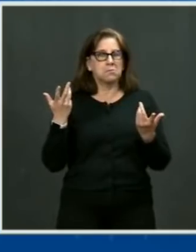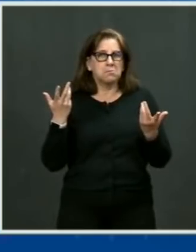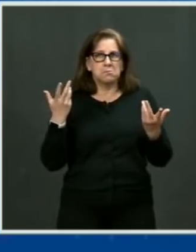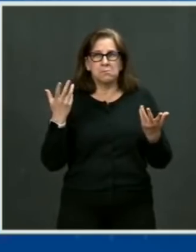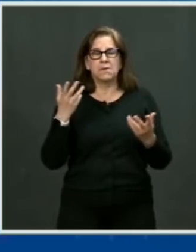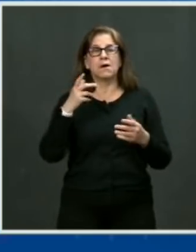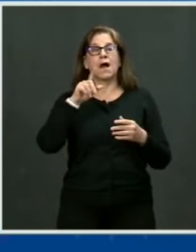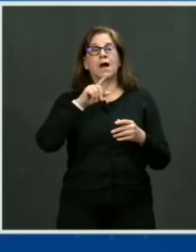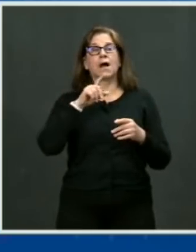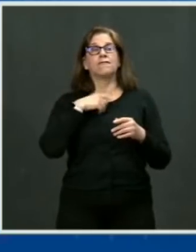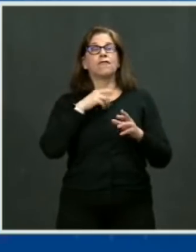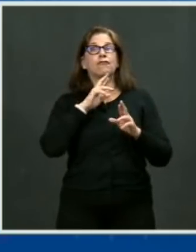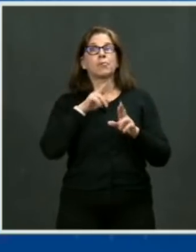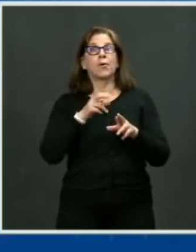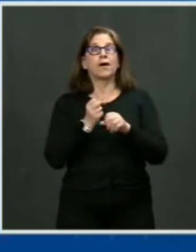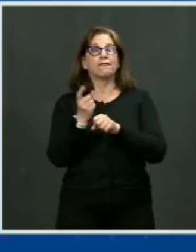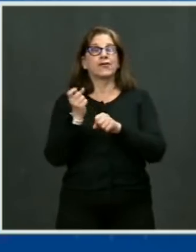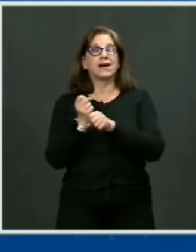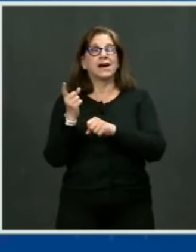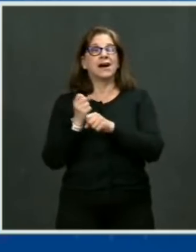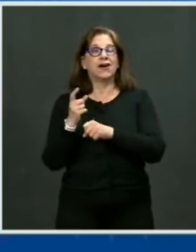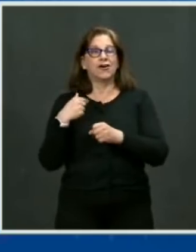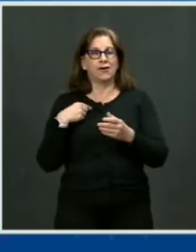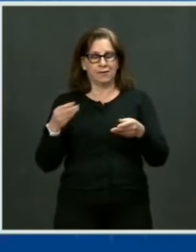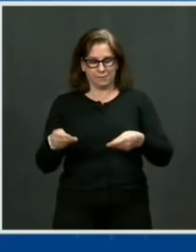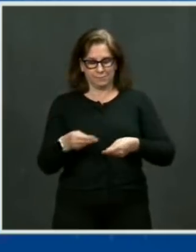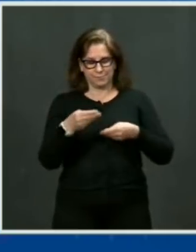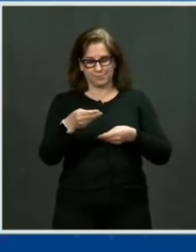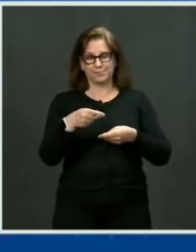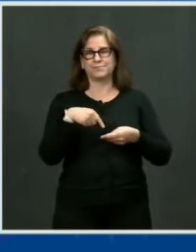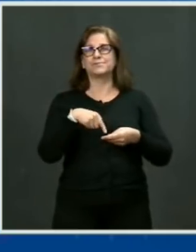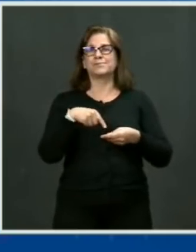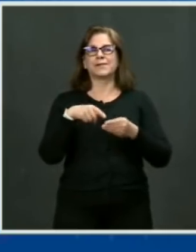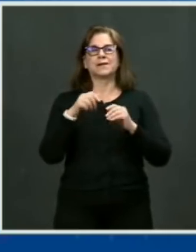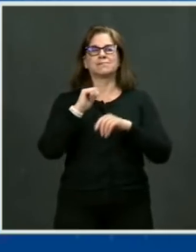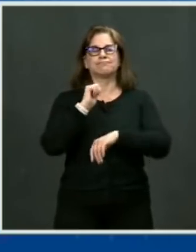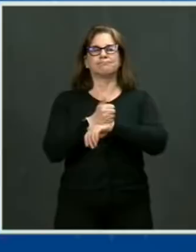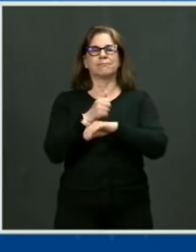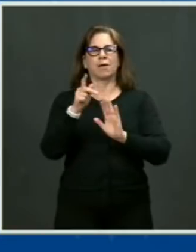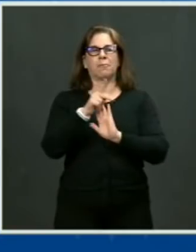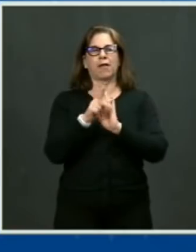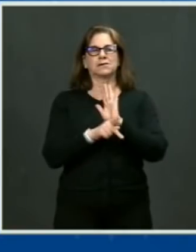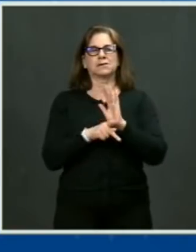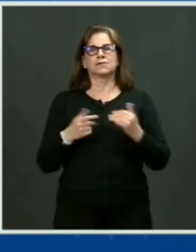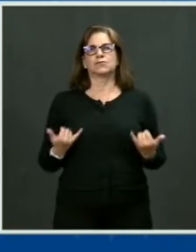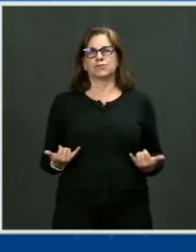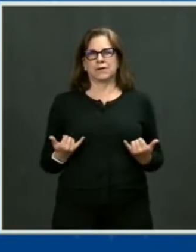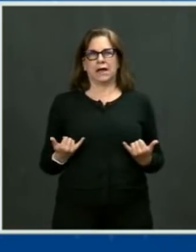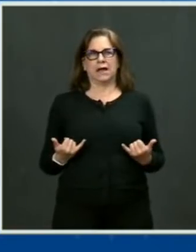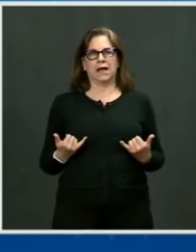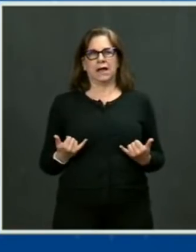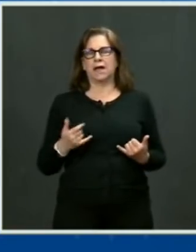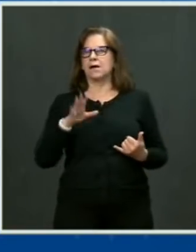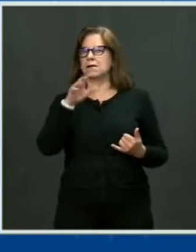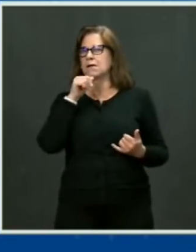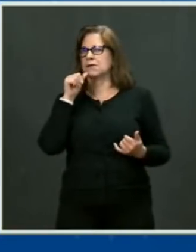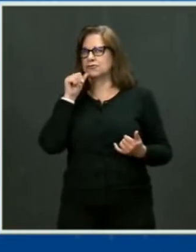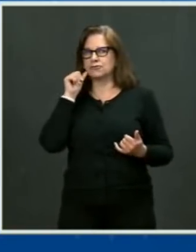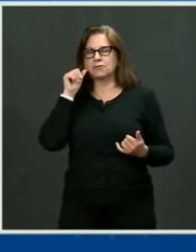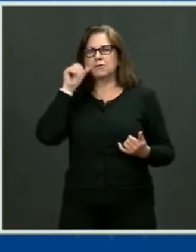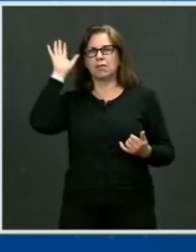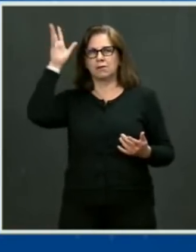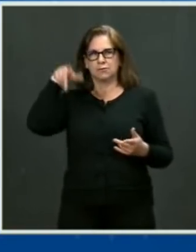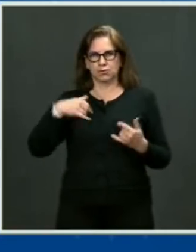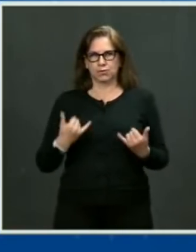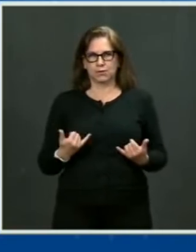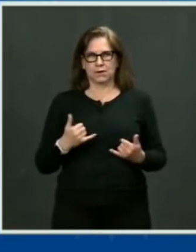firearms trafficking as it is today, not what it was yesterday. The third change, we want to